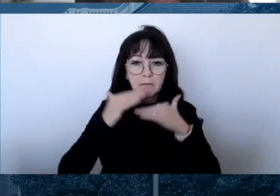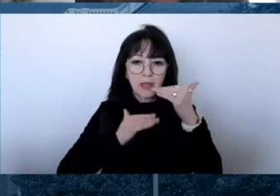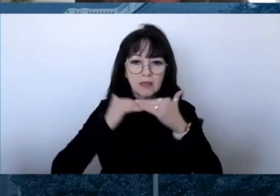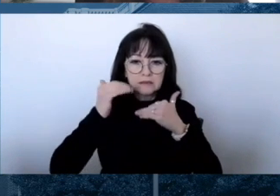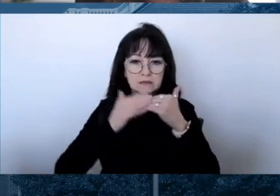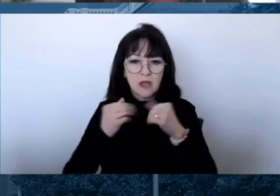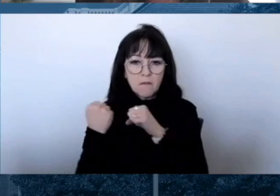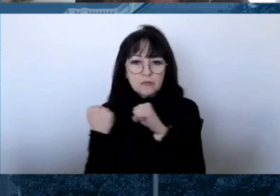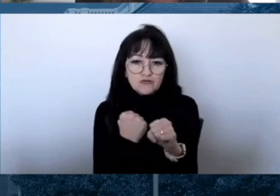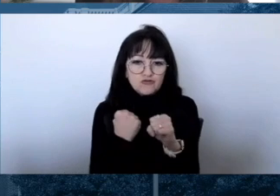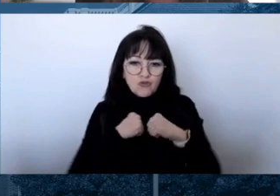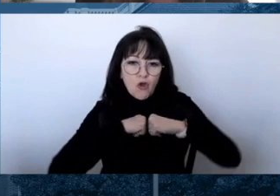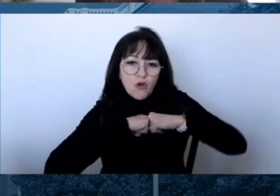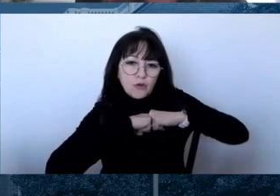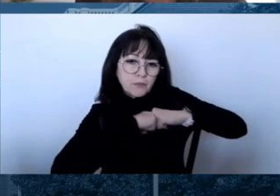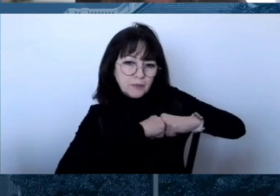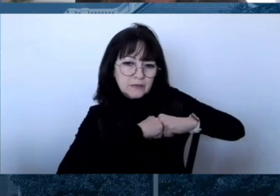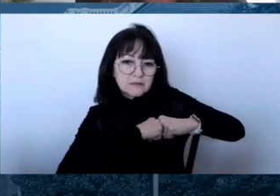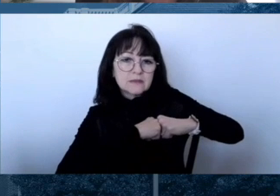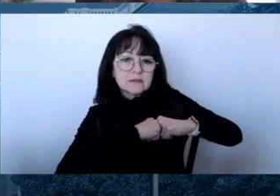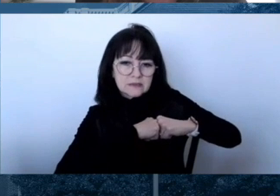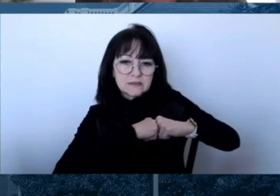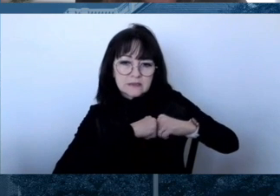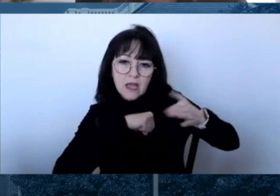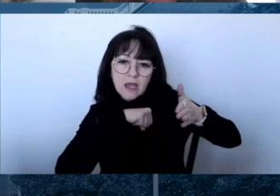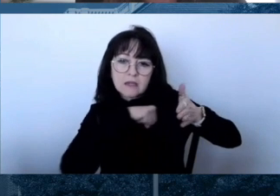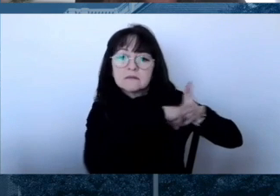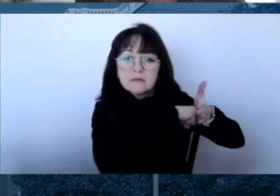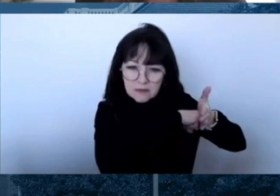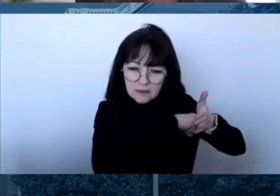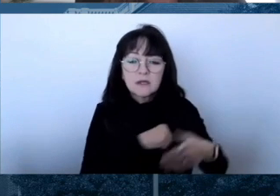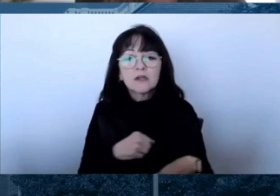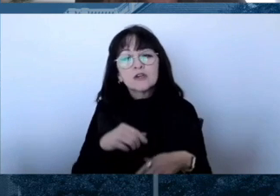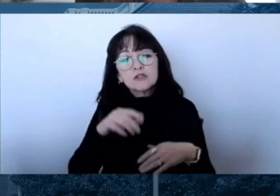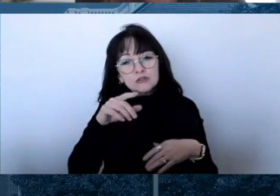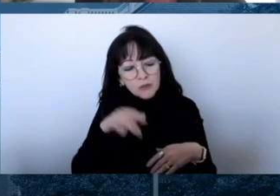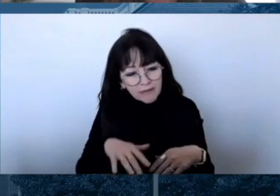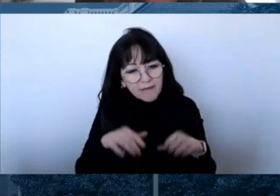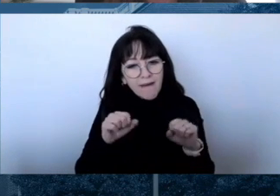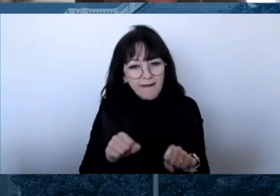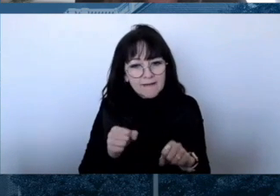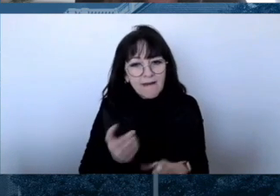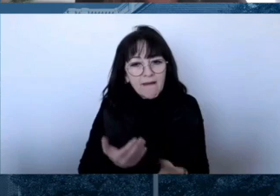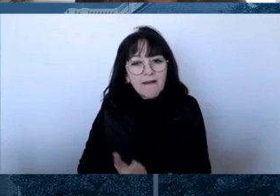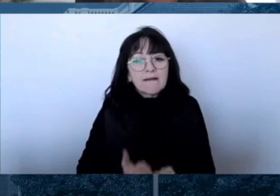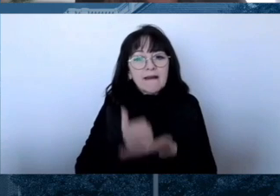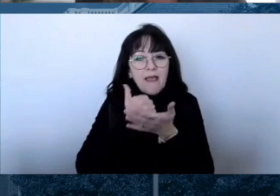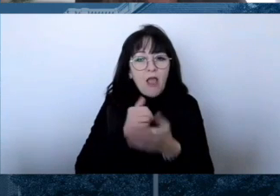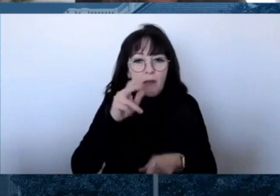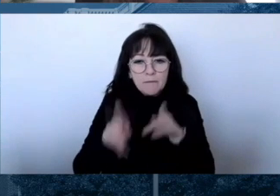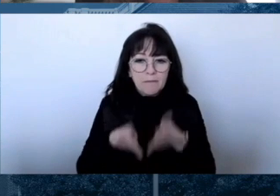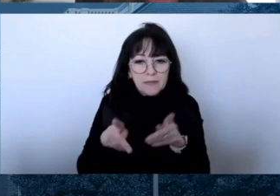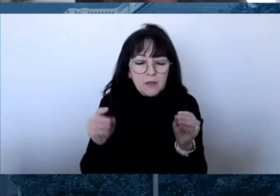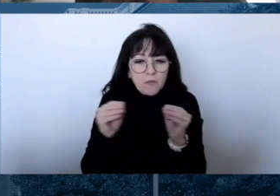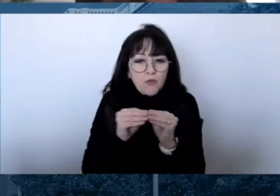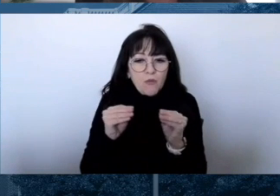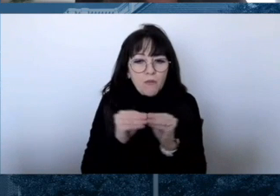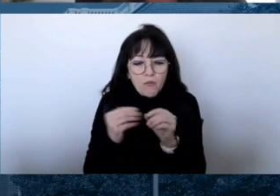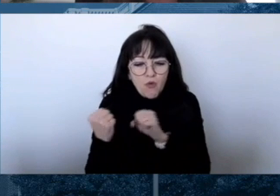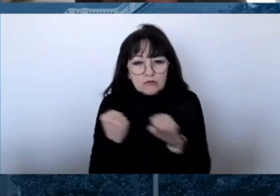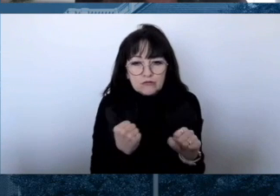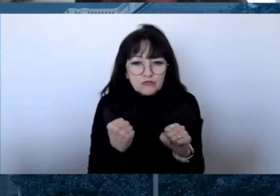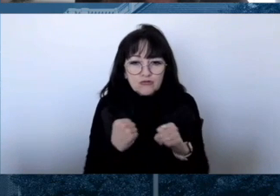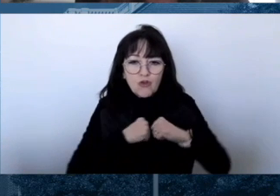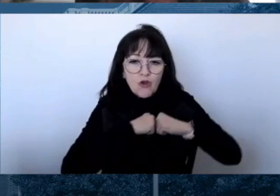-19, as we have seen, can cause severe illness or death, and we can't reliably predict who will have mild or severe